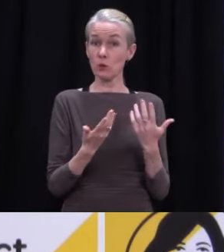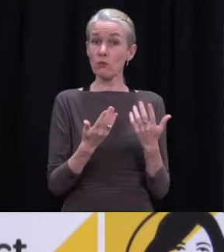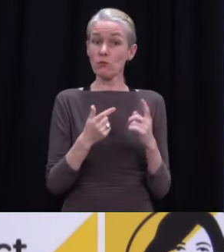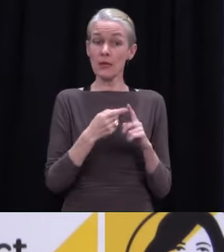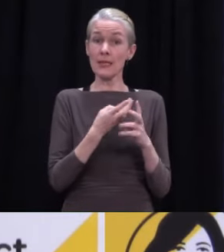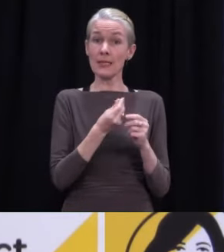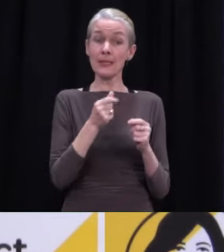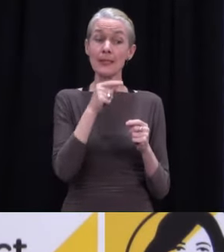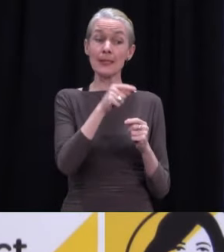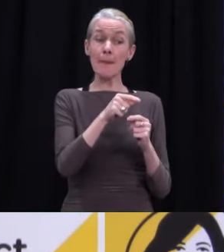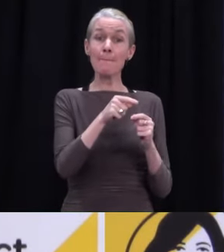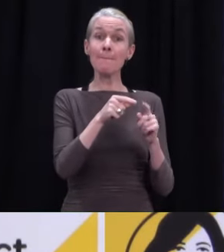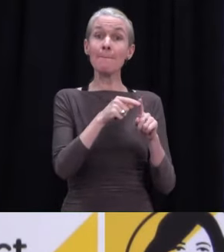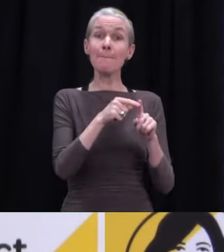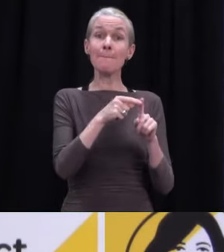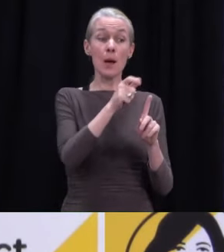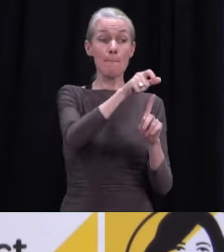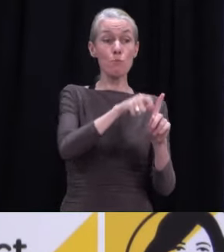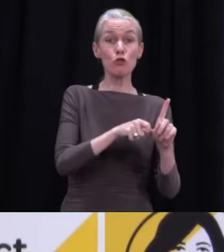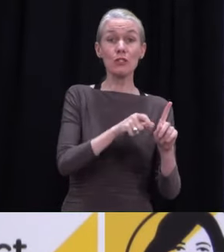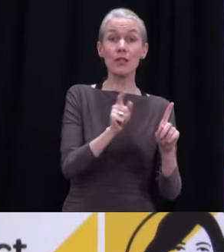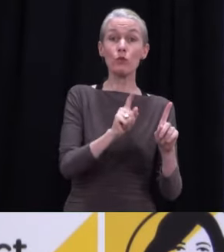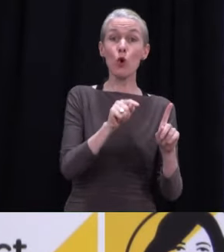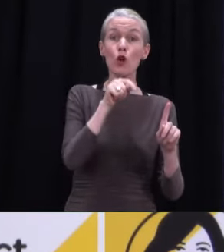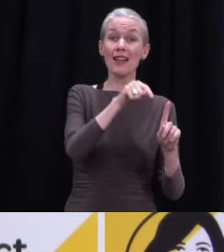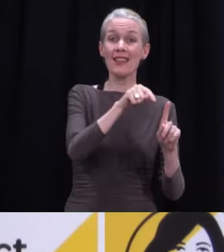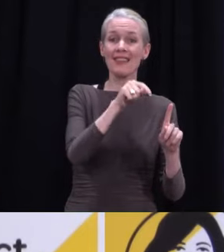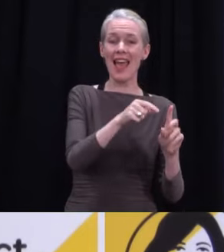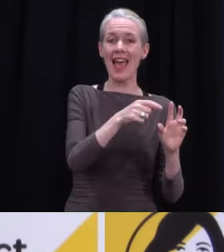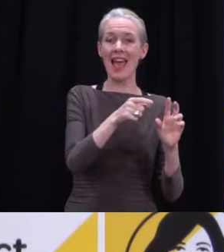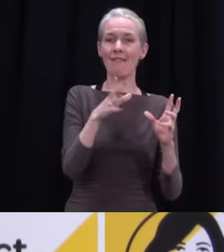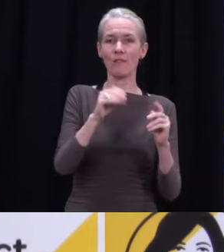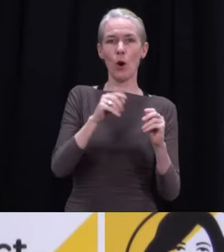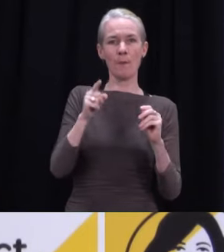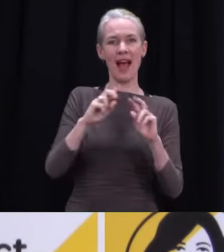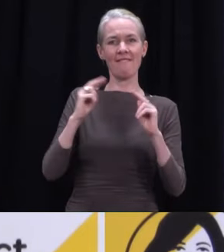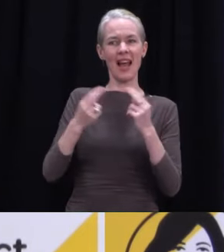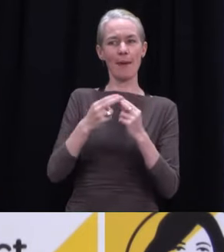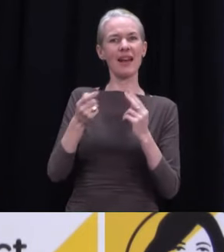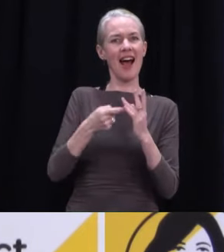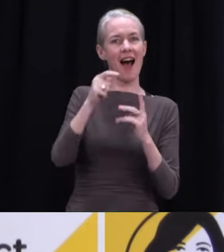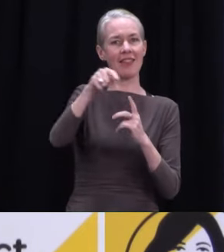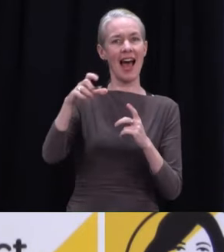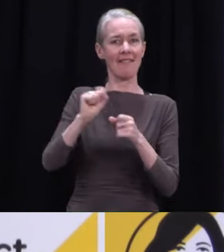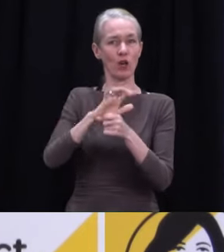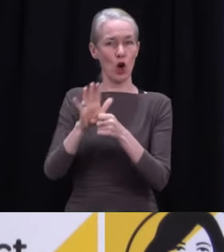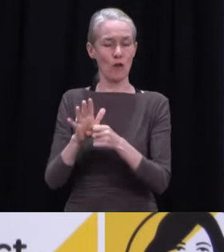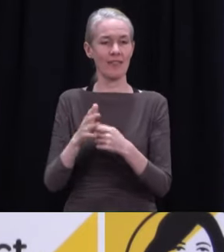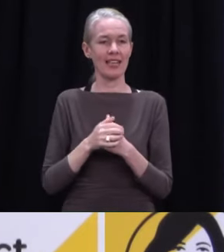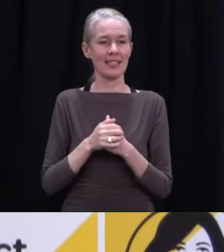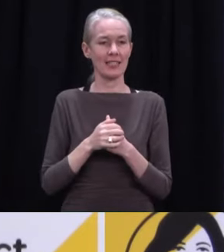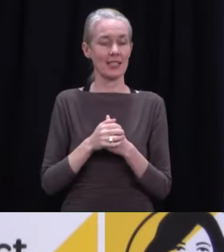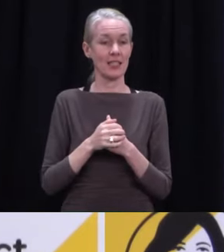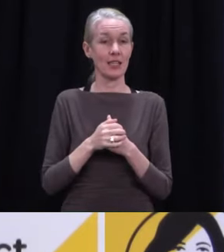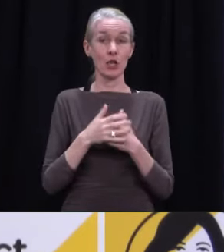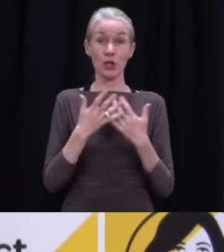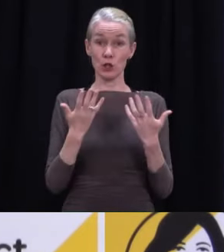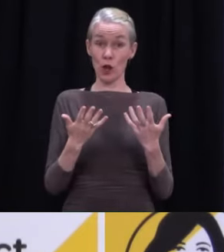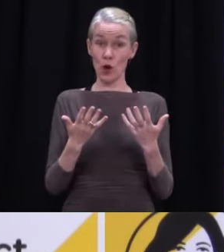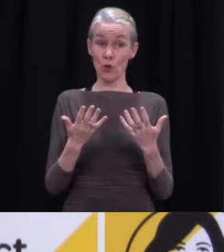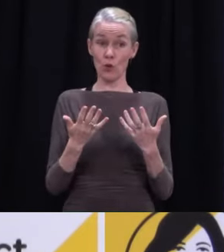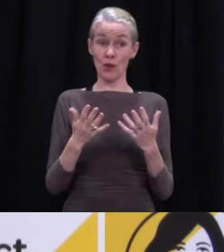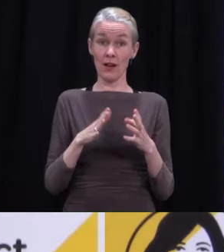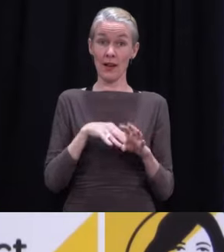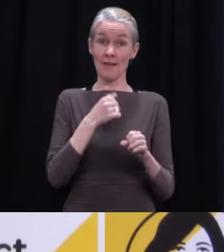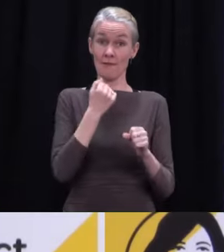a wider family. For example, of our 21 cases today, eight of those are, or seven of those are new cases